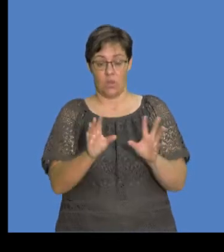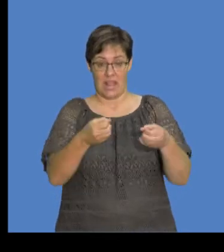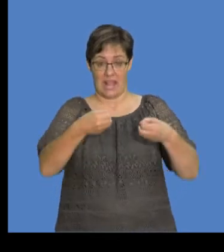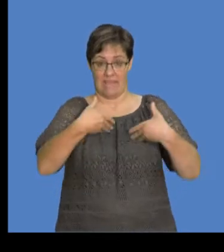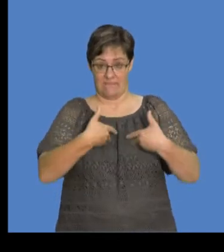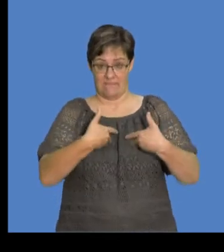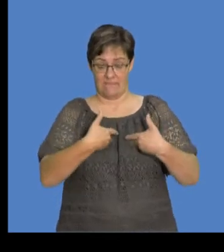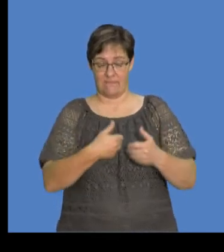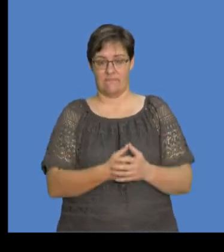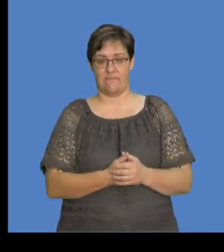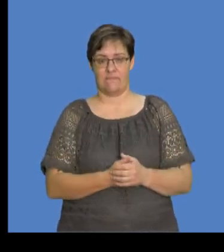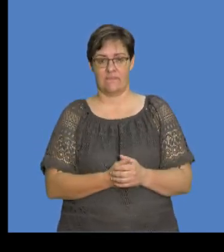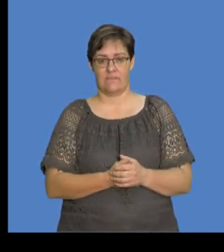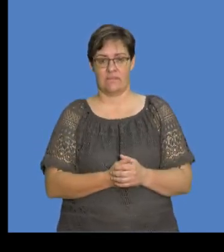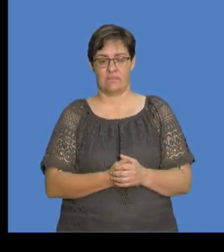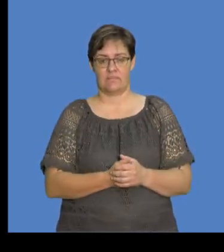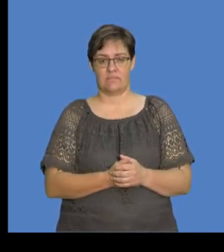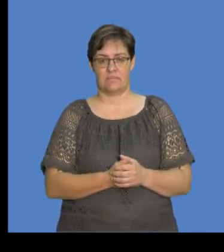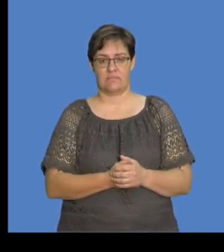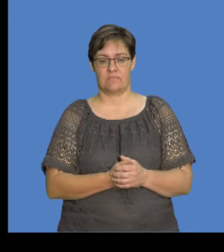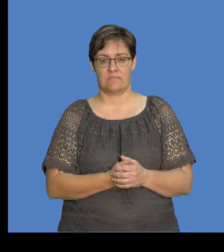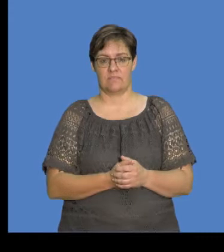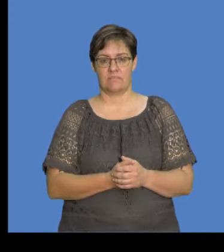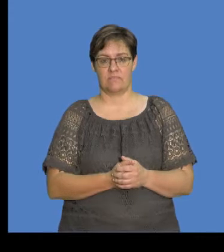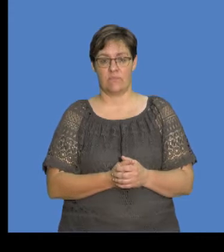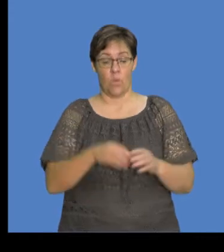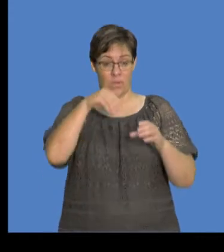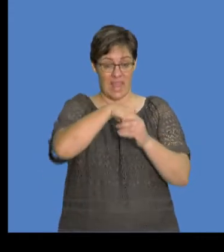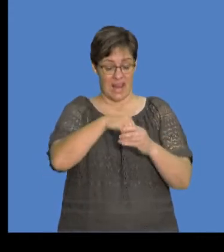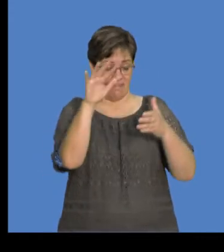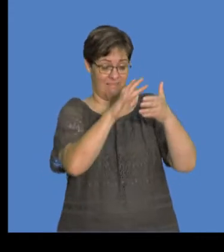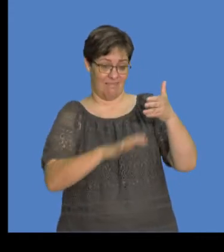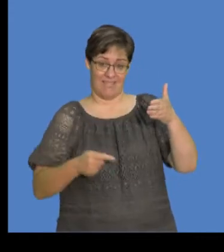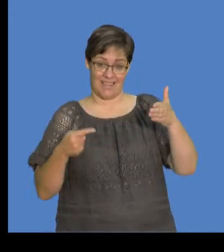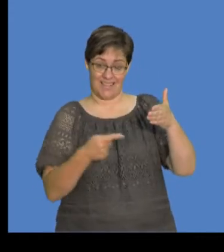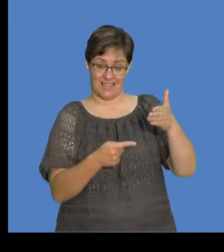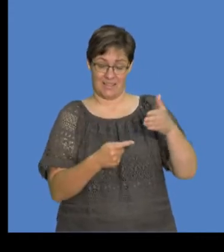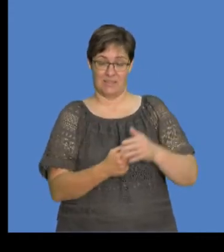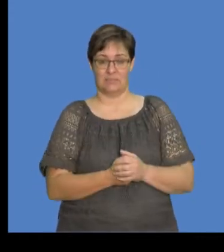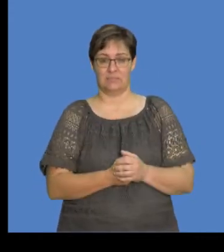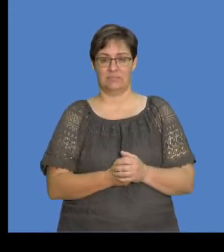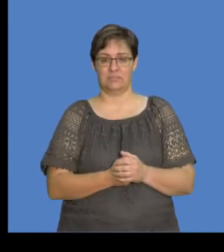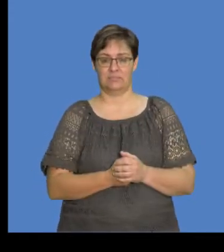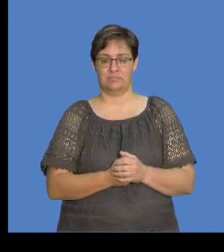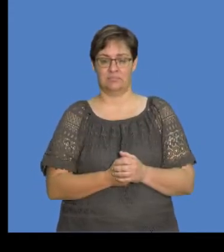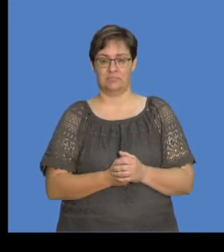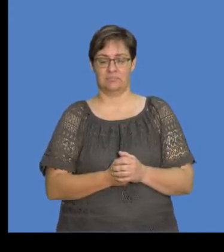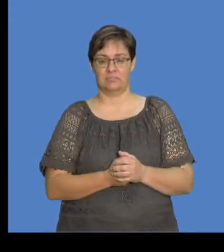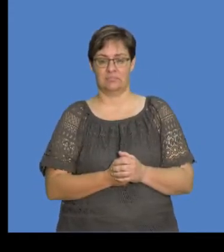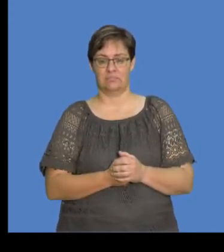given in the scenario, okay,